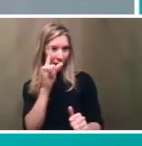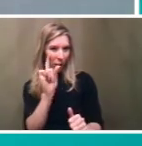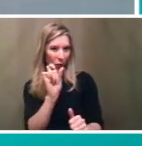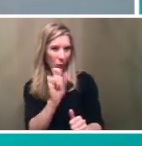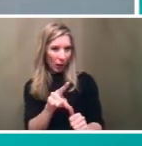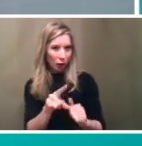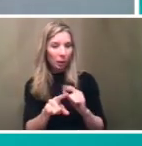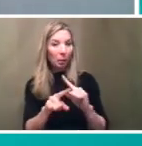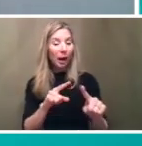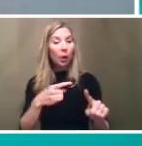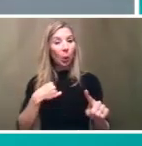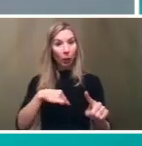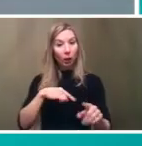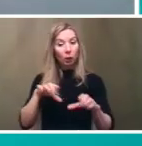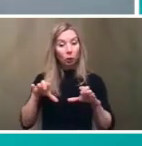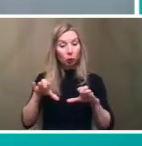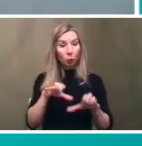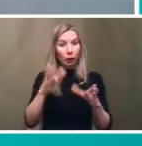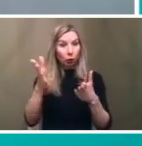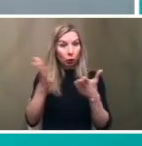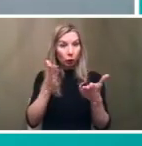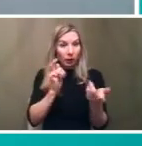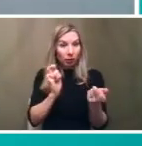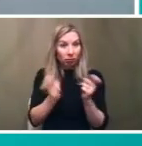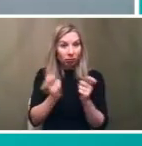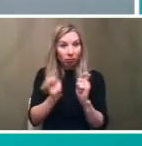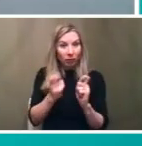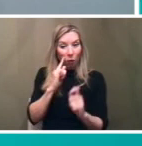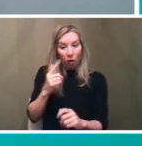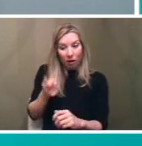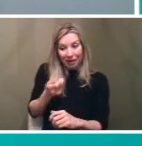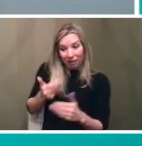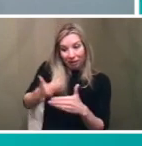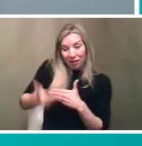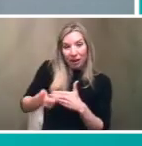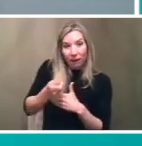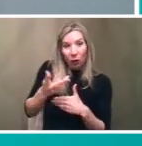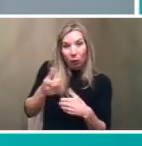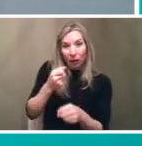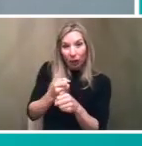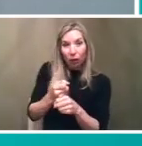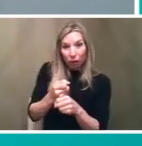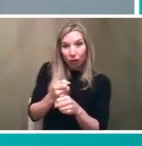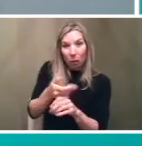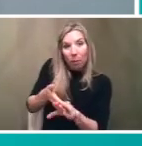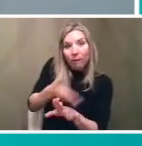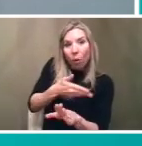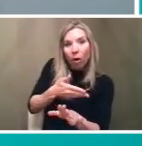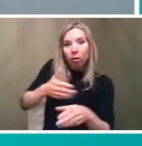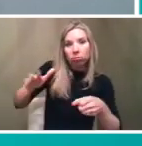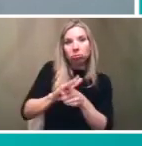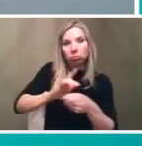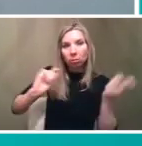be making service modifications um over the next few years in advance of the redesign um i can't